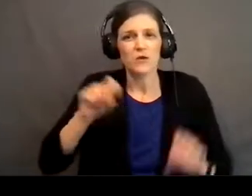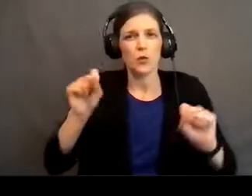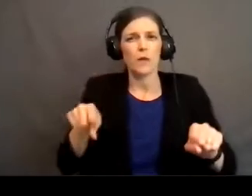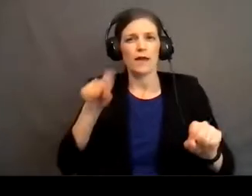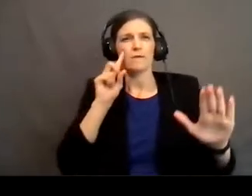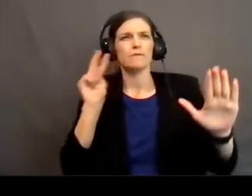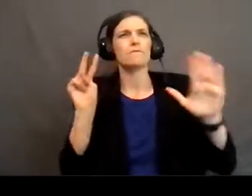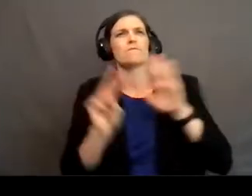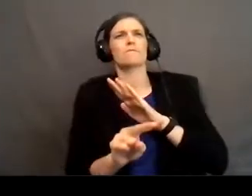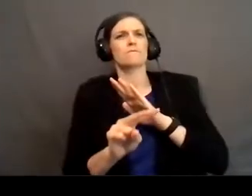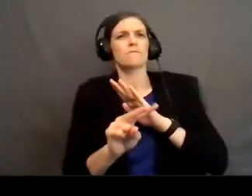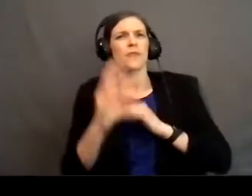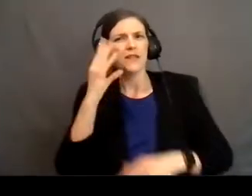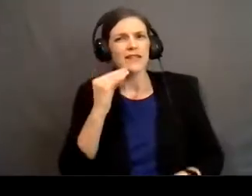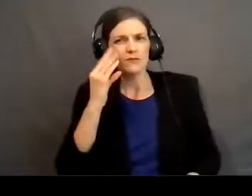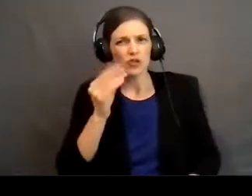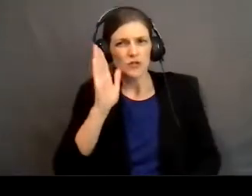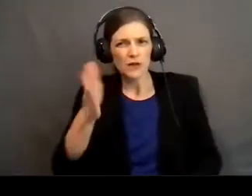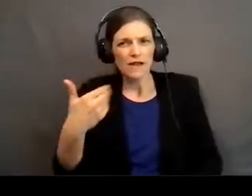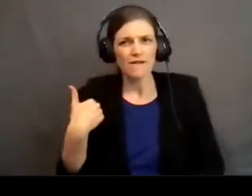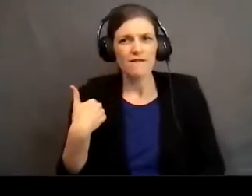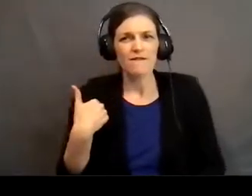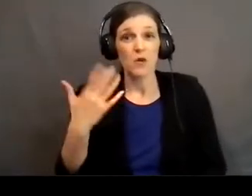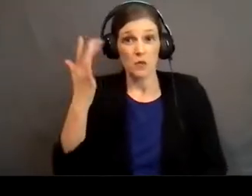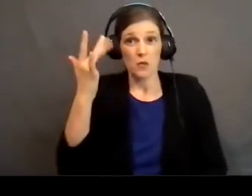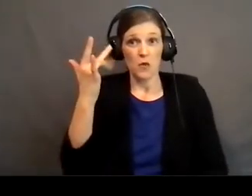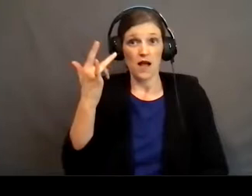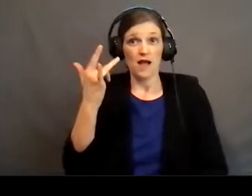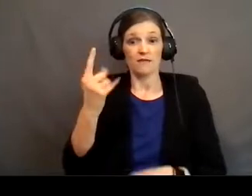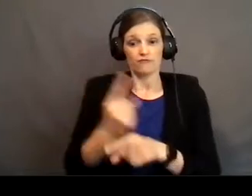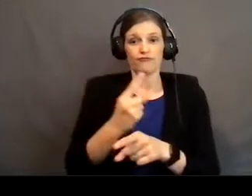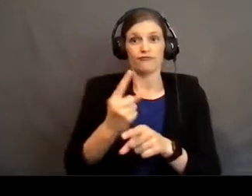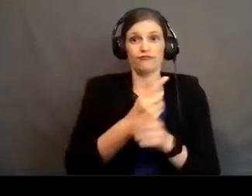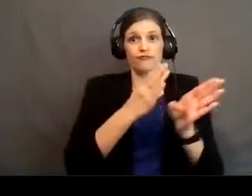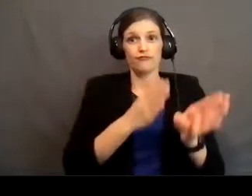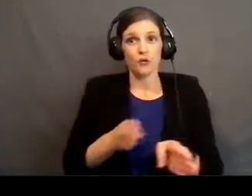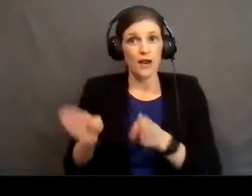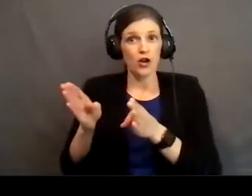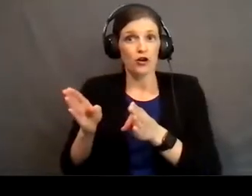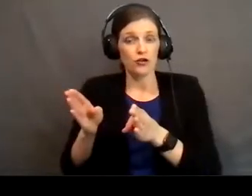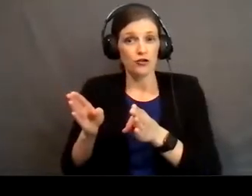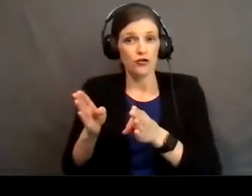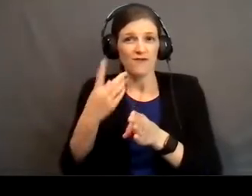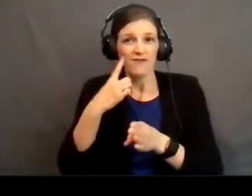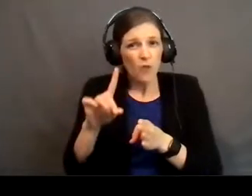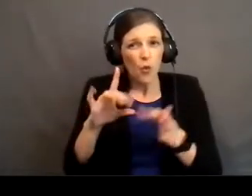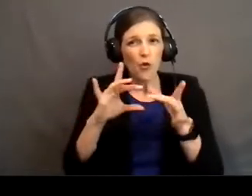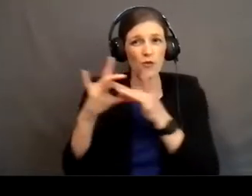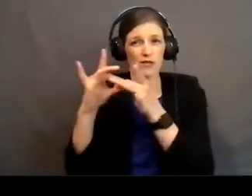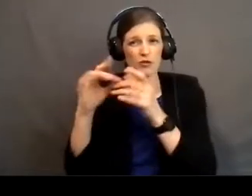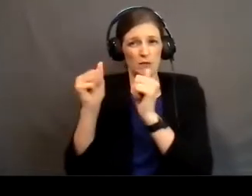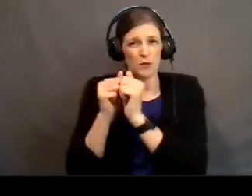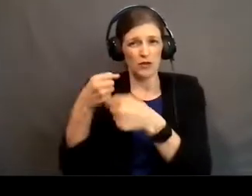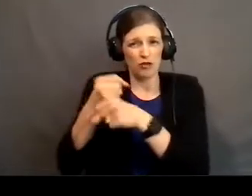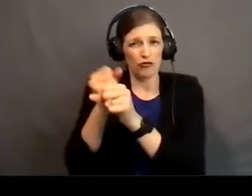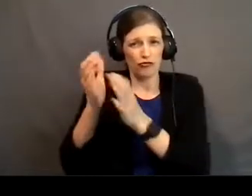the experience that we're going to have because we have properly prepared for this relationship with the Creator of